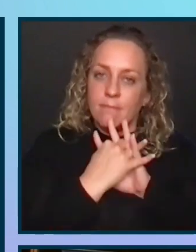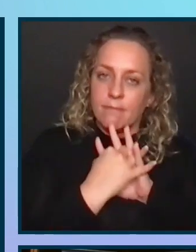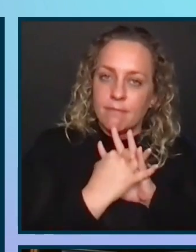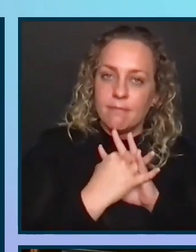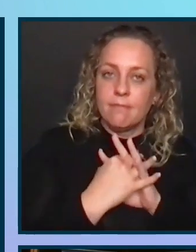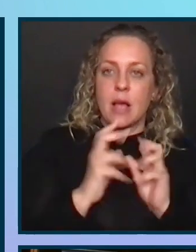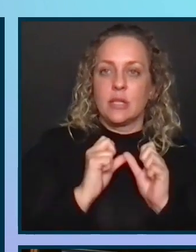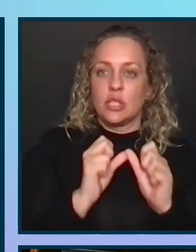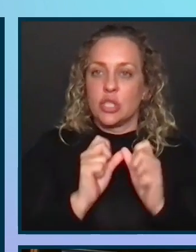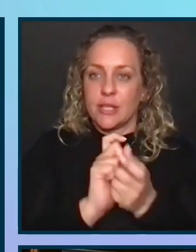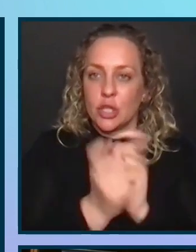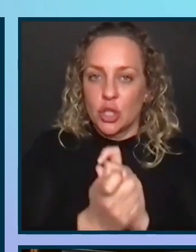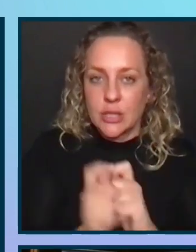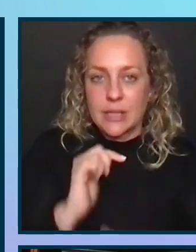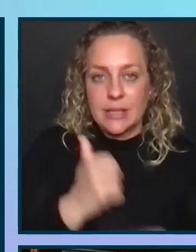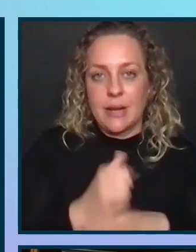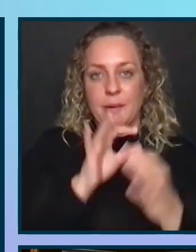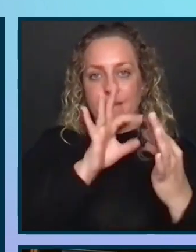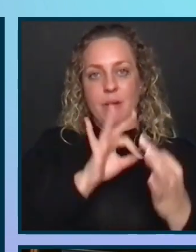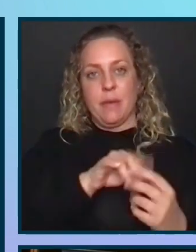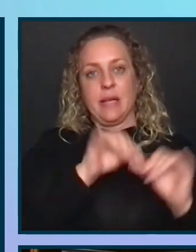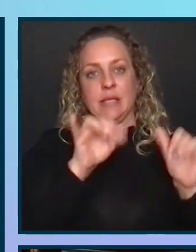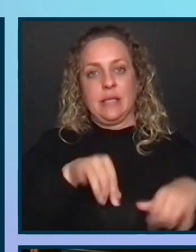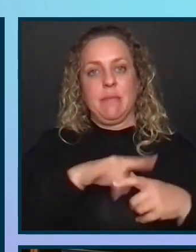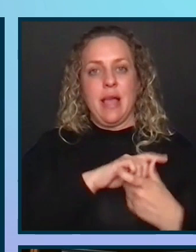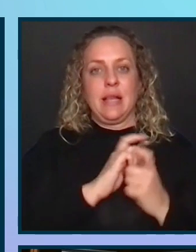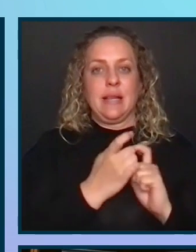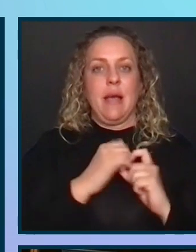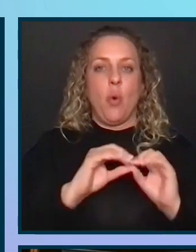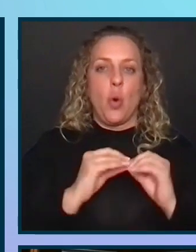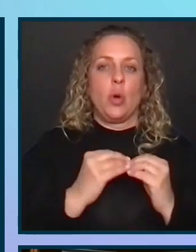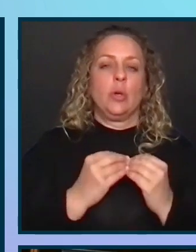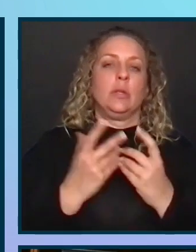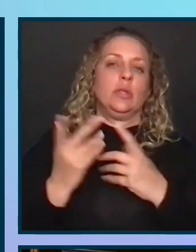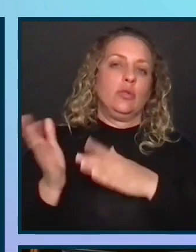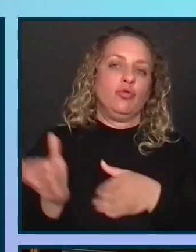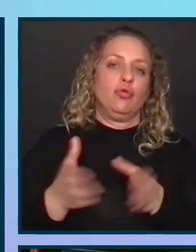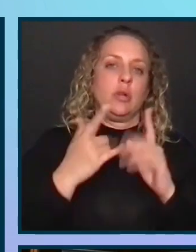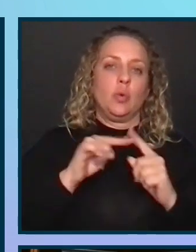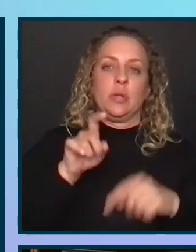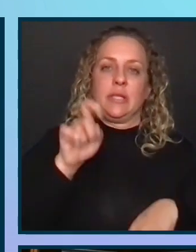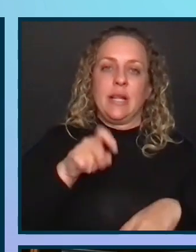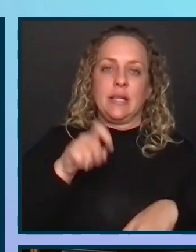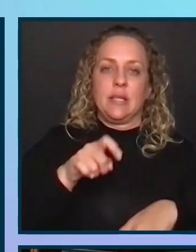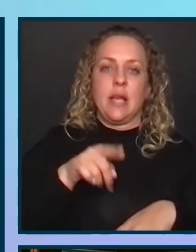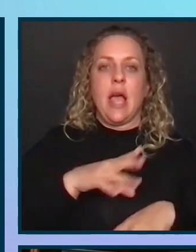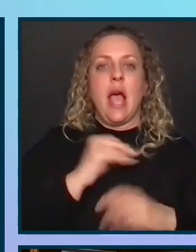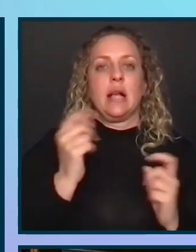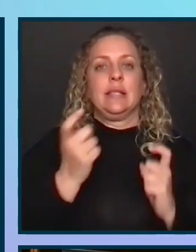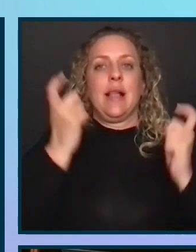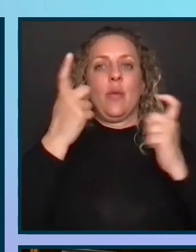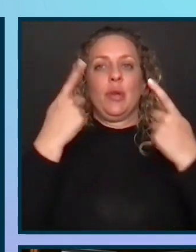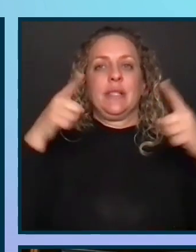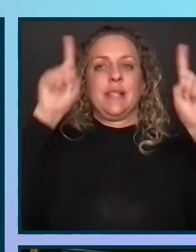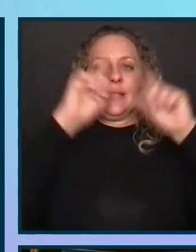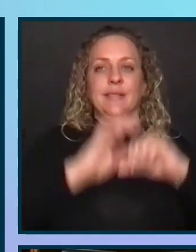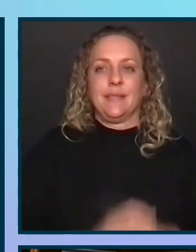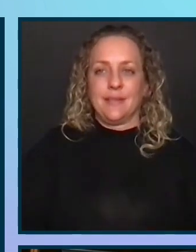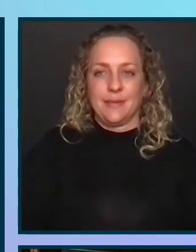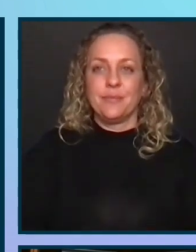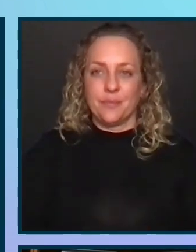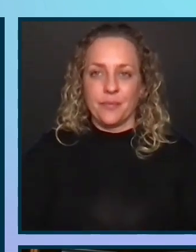change, establish the feedback system, adapt and the org structure wherever it's necessary, and celebrate success.